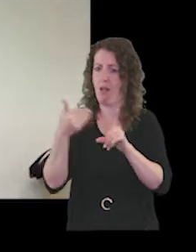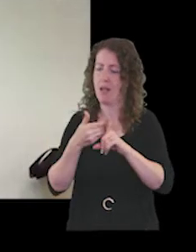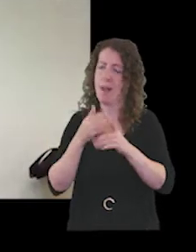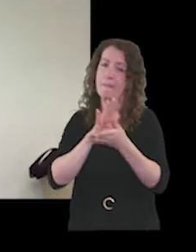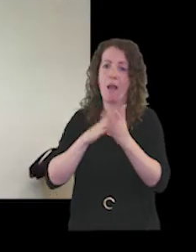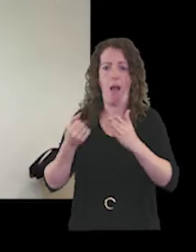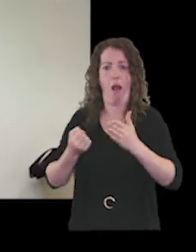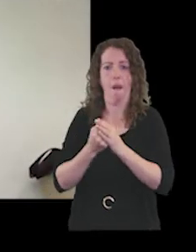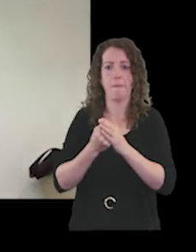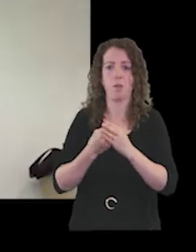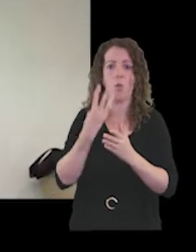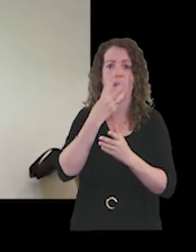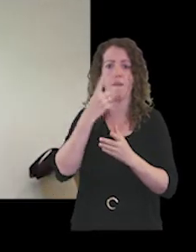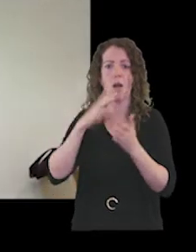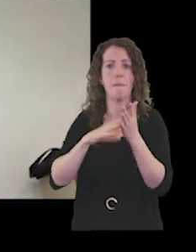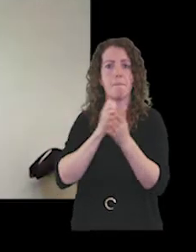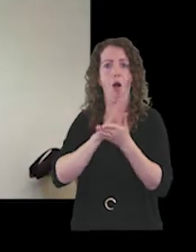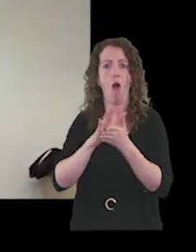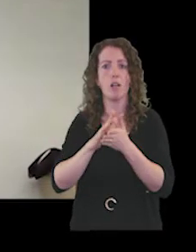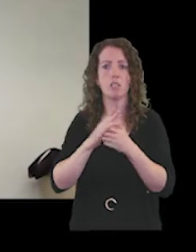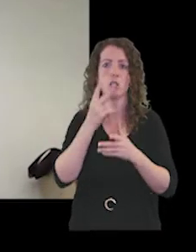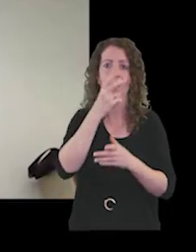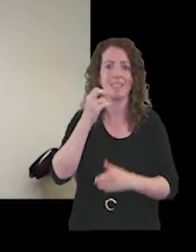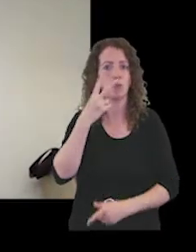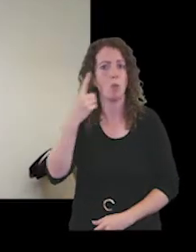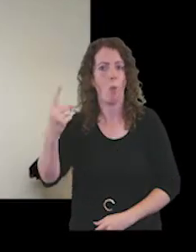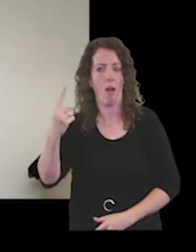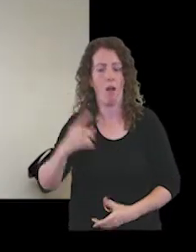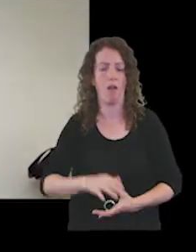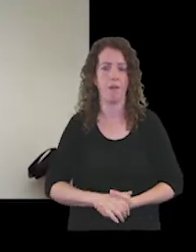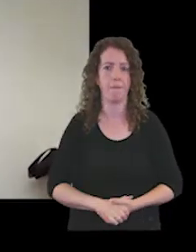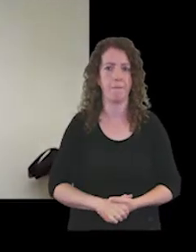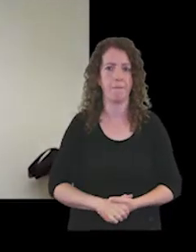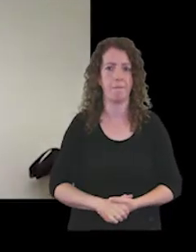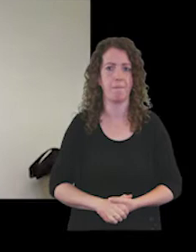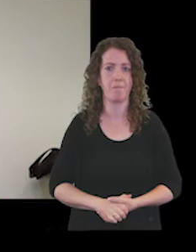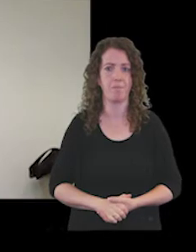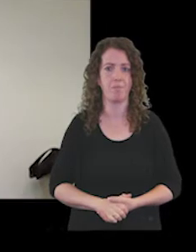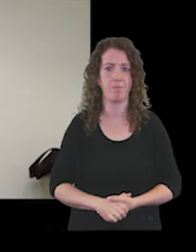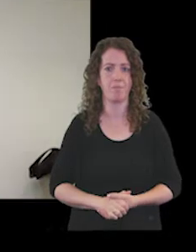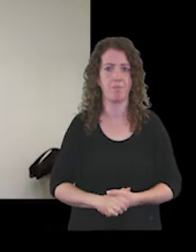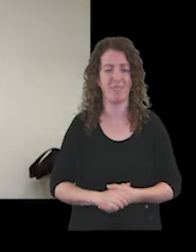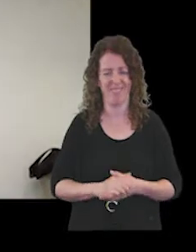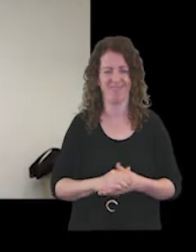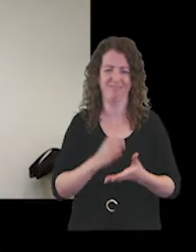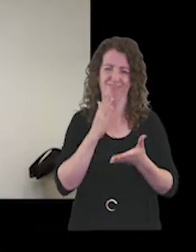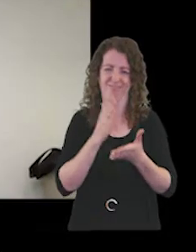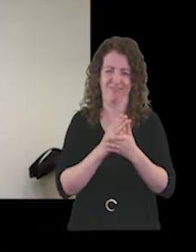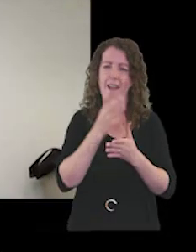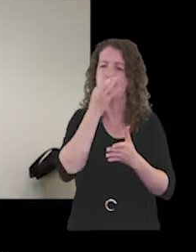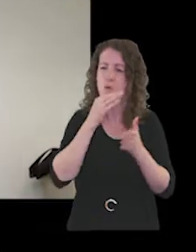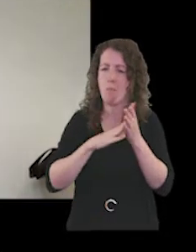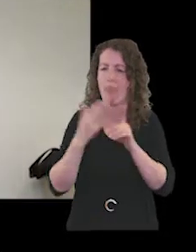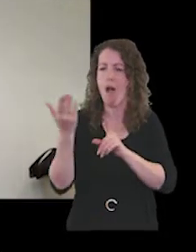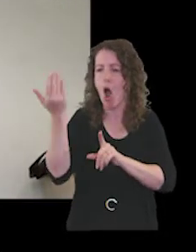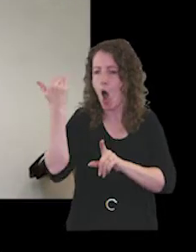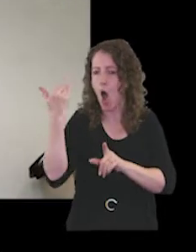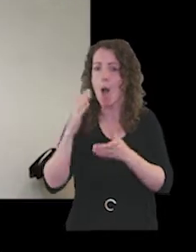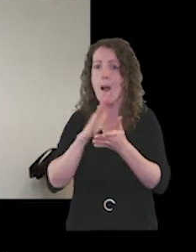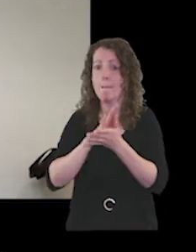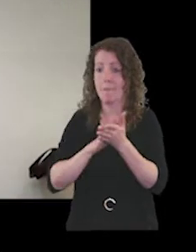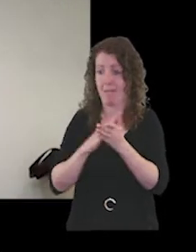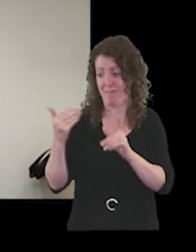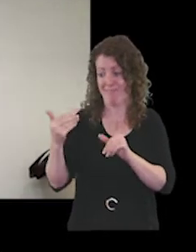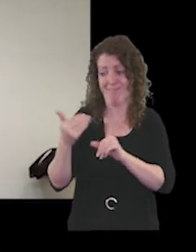So up to 31st of March 2021. And as that is a few months ago, there will, of course, have been other